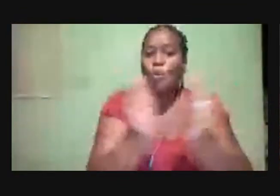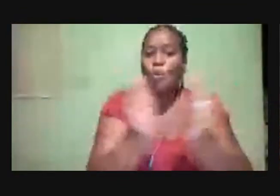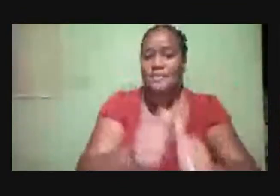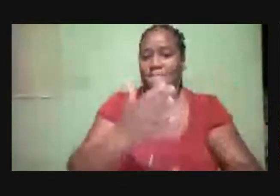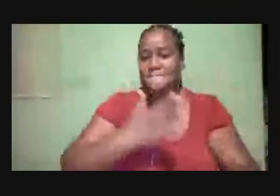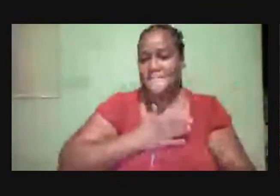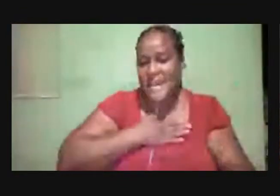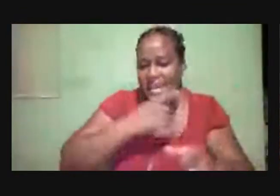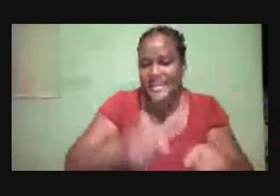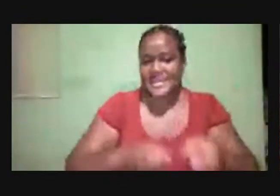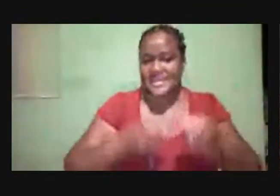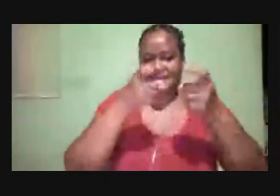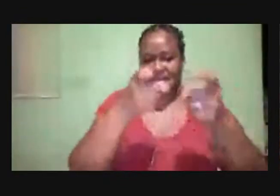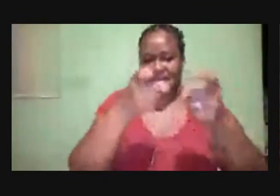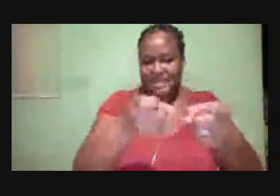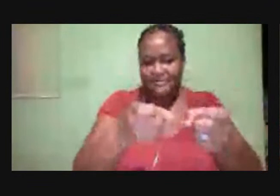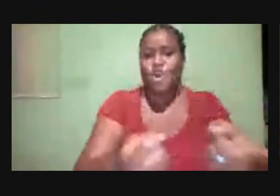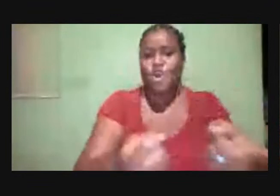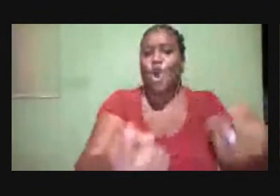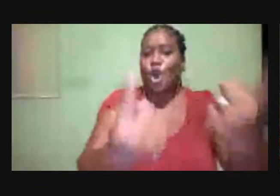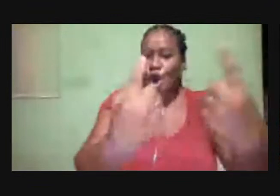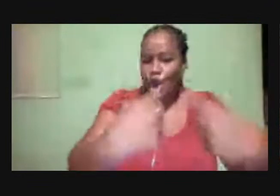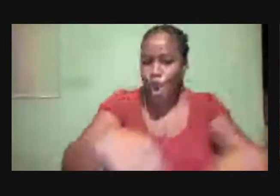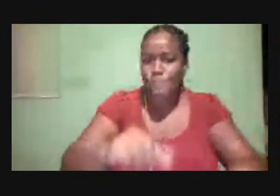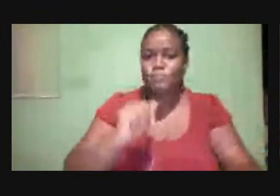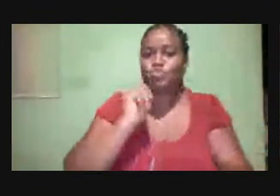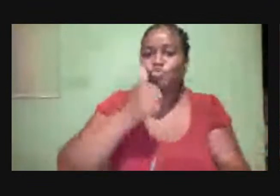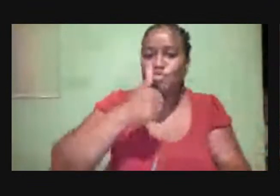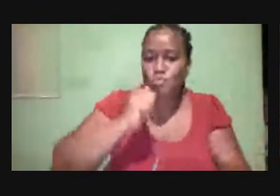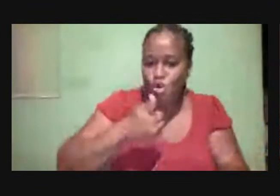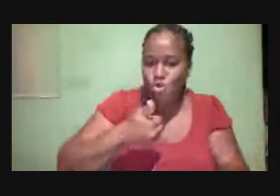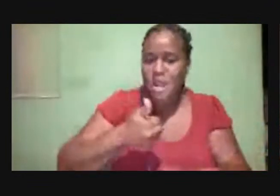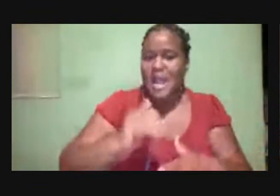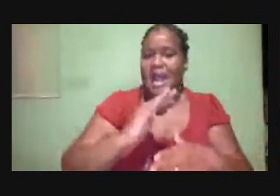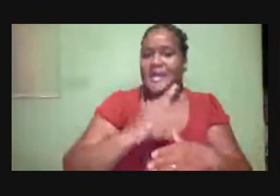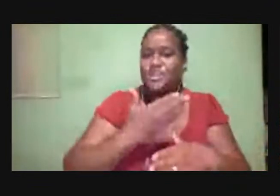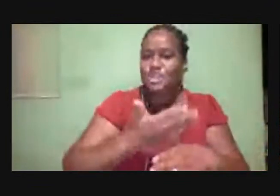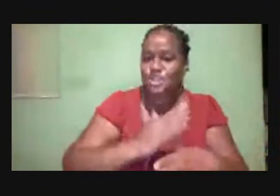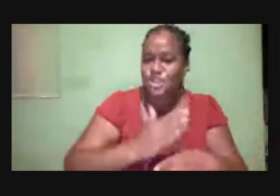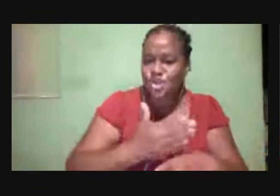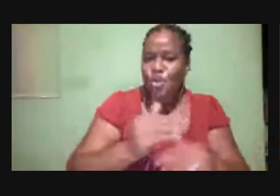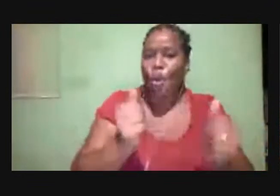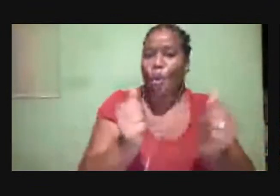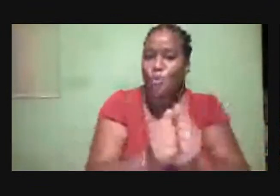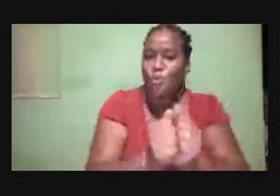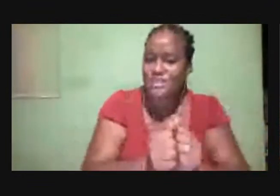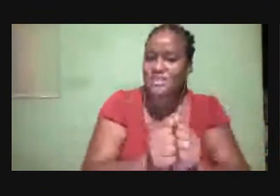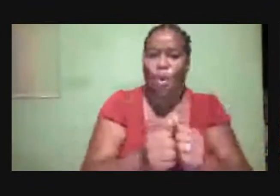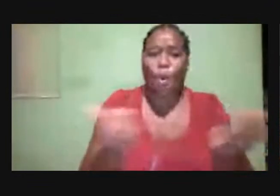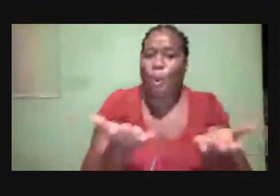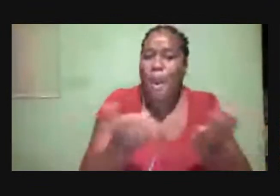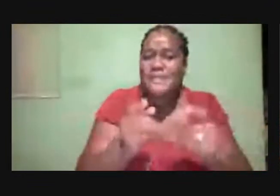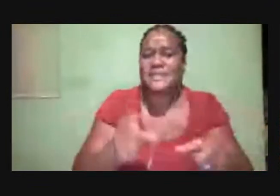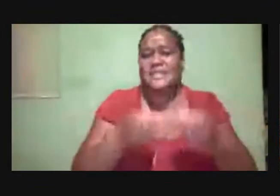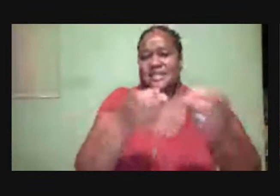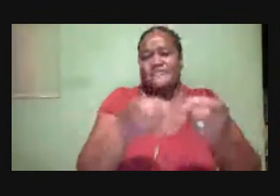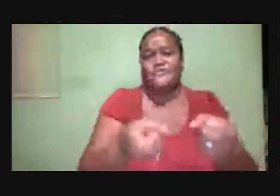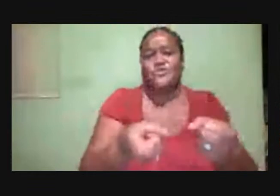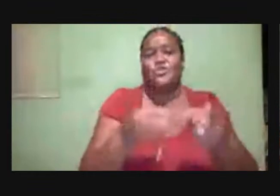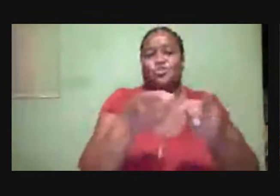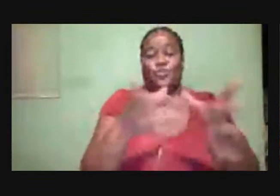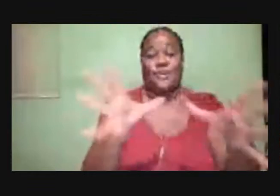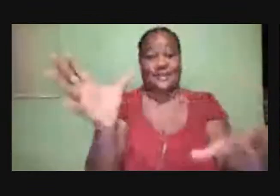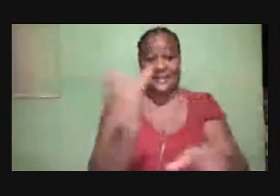come tomorrow evening also I will be sharing with you the gifts. I will be sharing with you what gifts you will receive. If you can